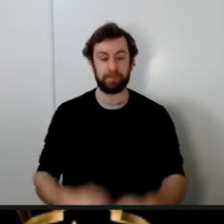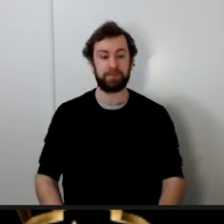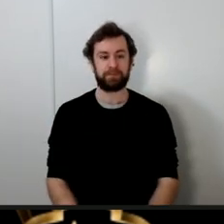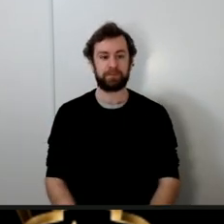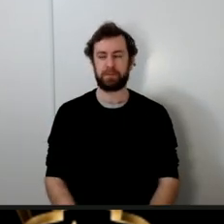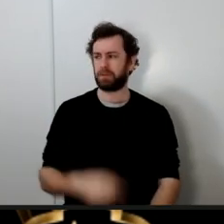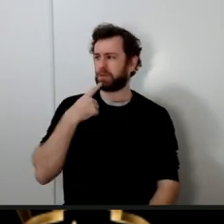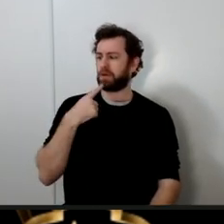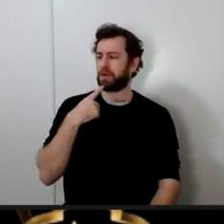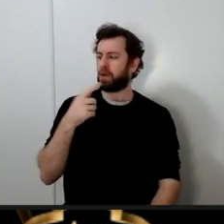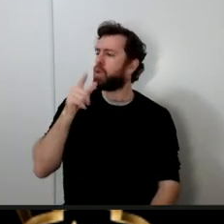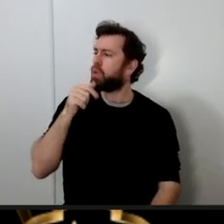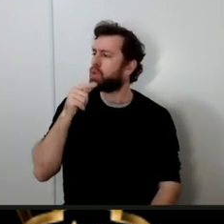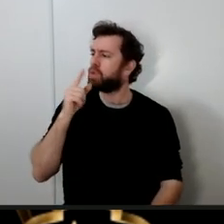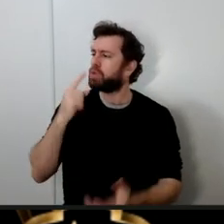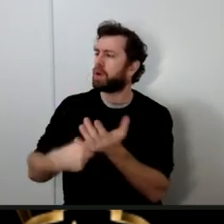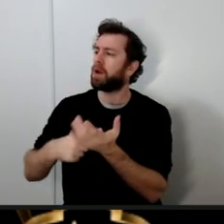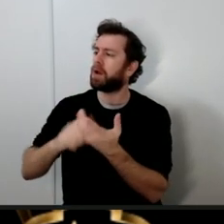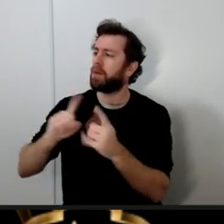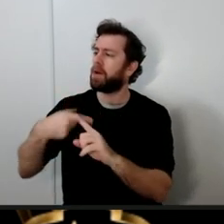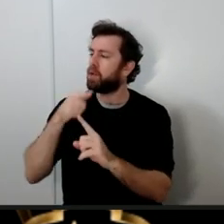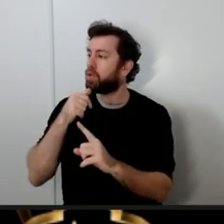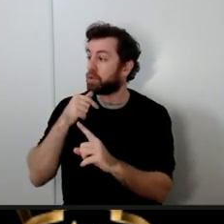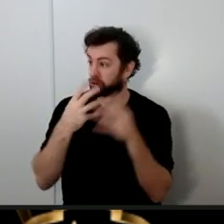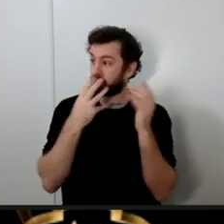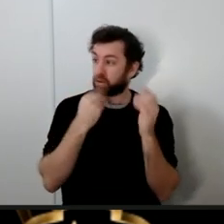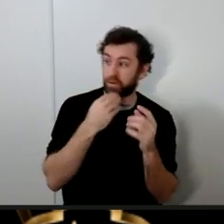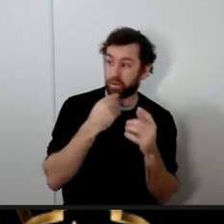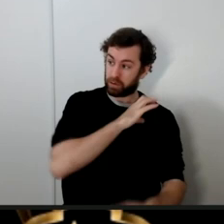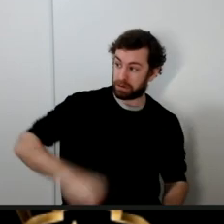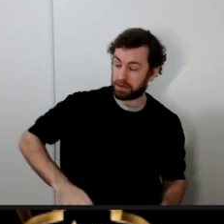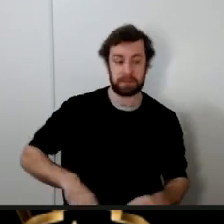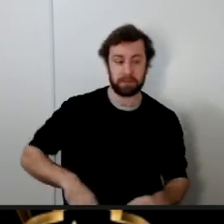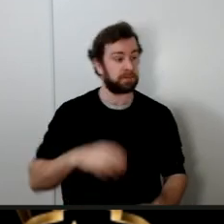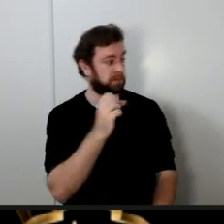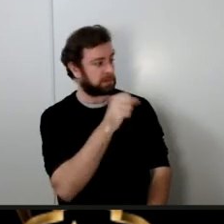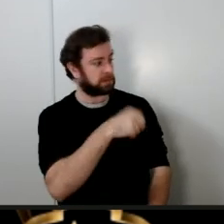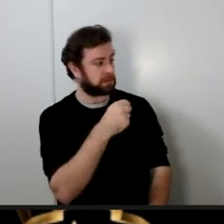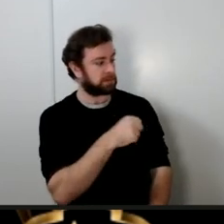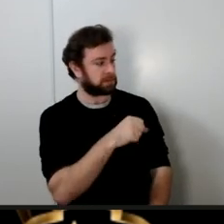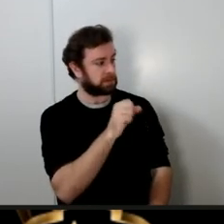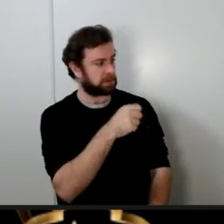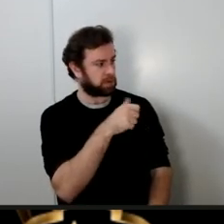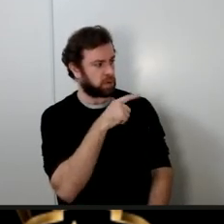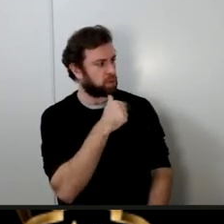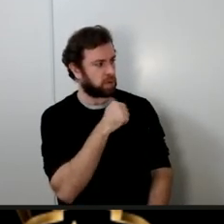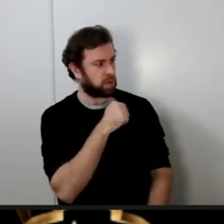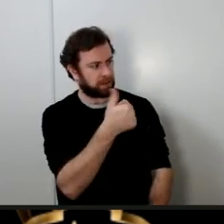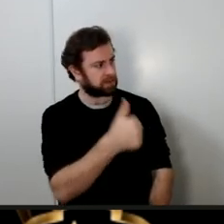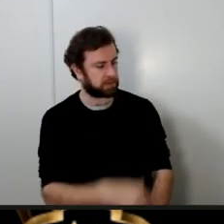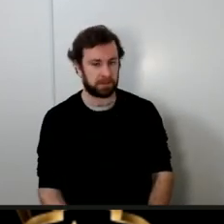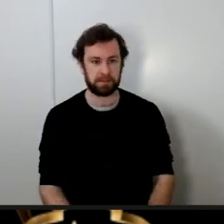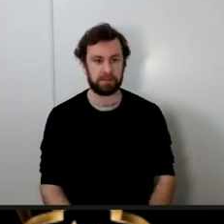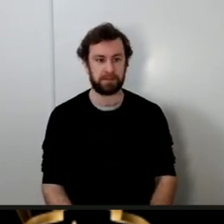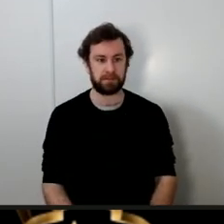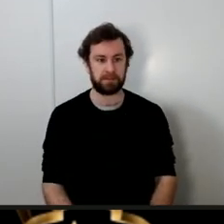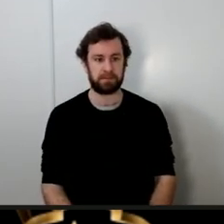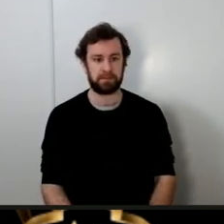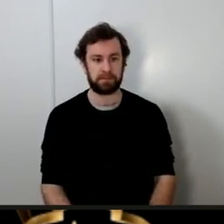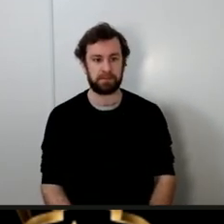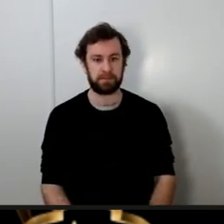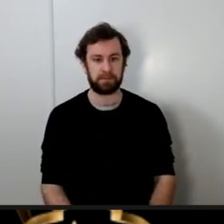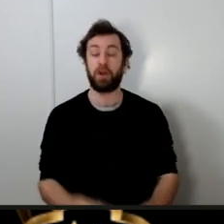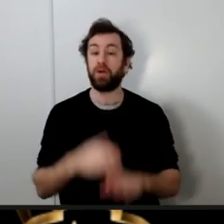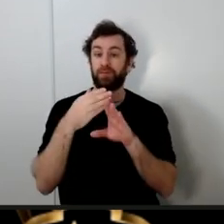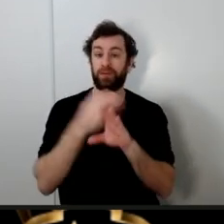referring to the Jews and the Christians the prophet said yes of course then who else those previous nations